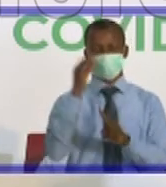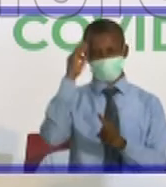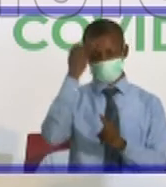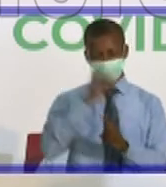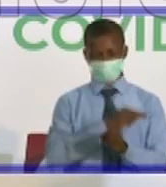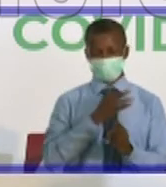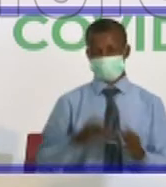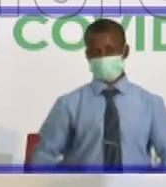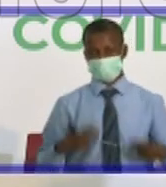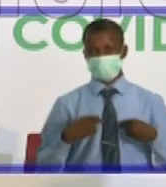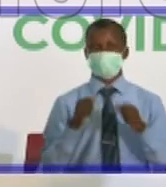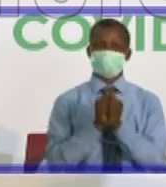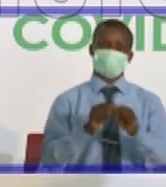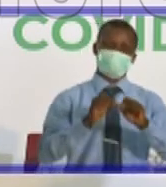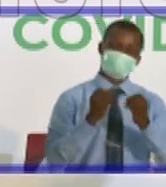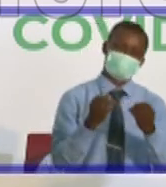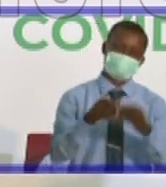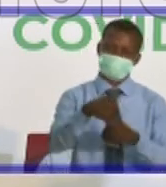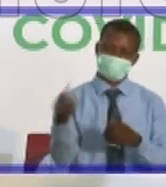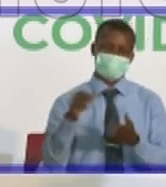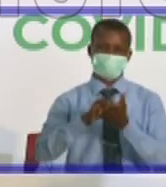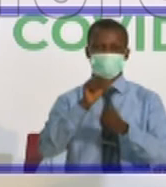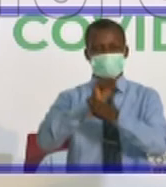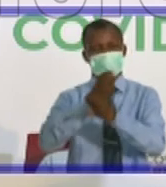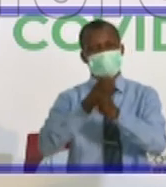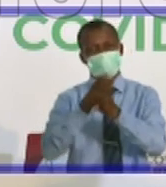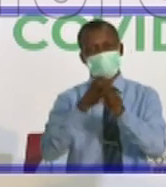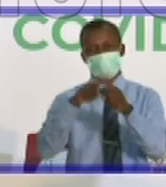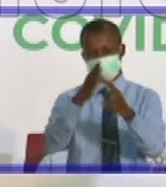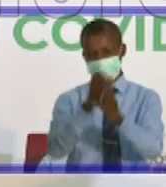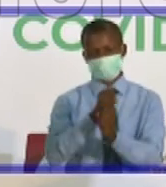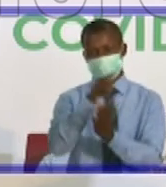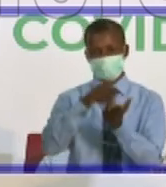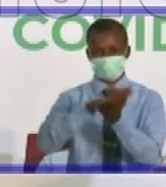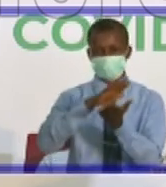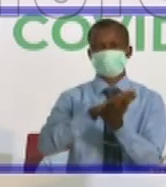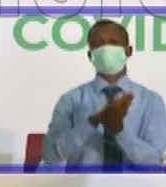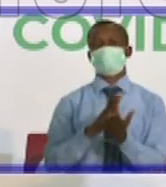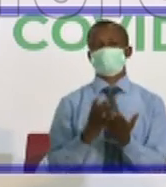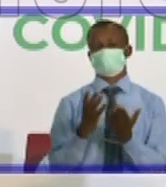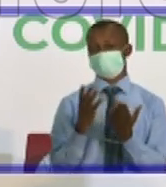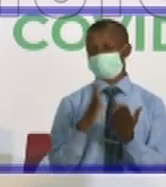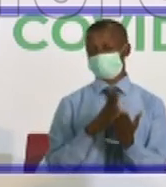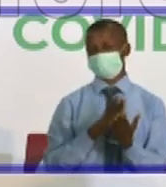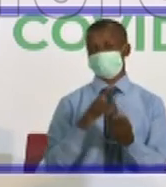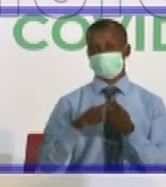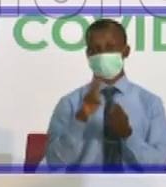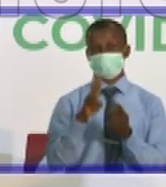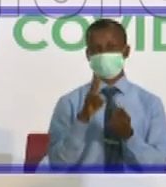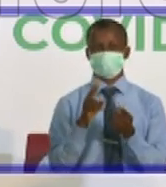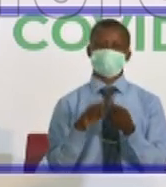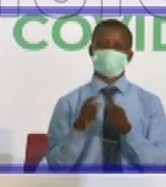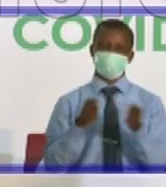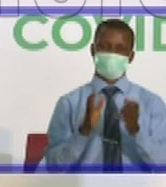collaborators who work tirelessly to get this document out on time so we can use it to manage our patients